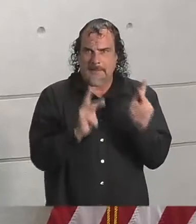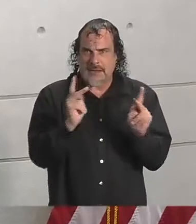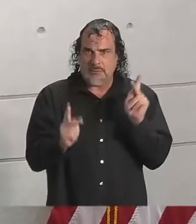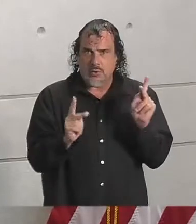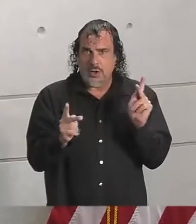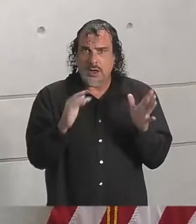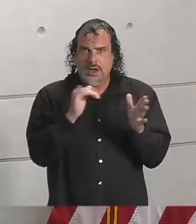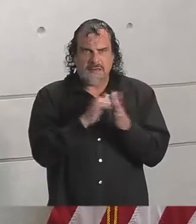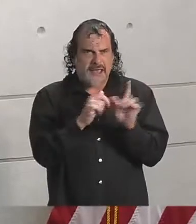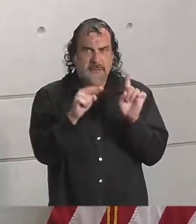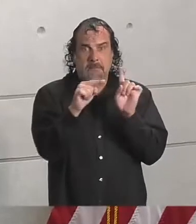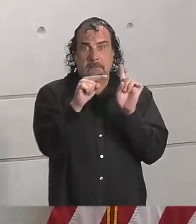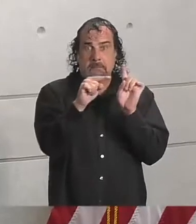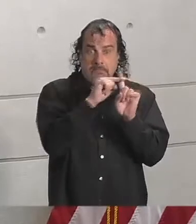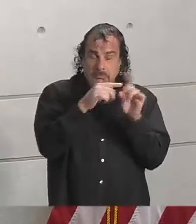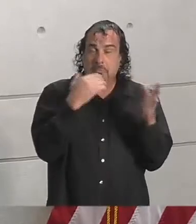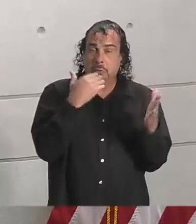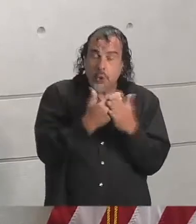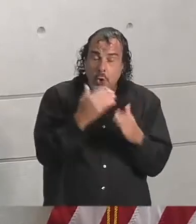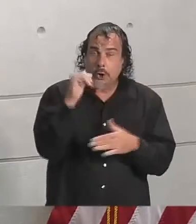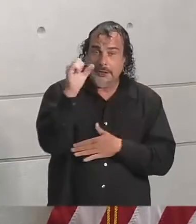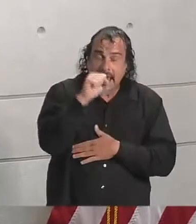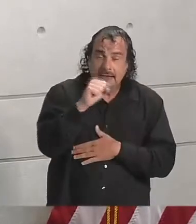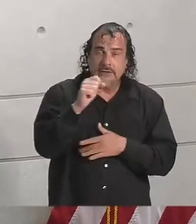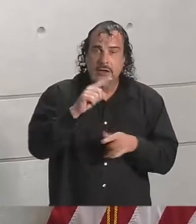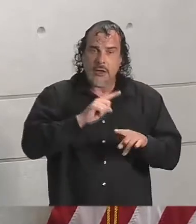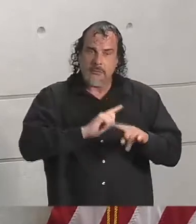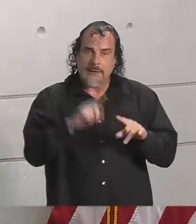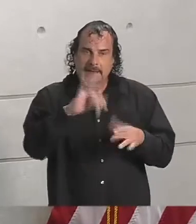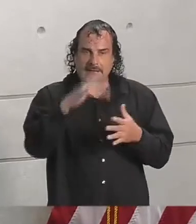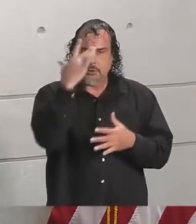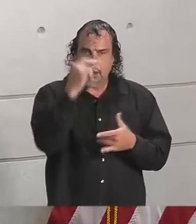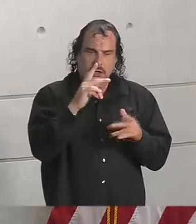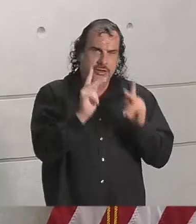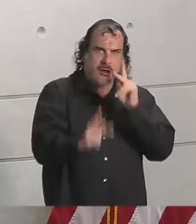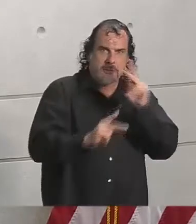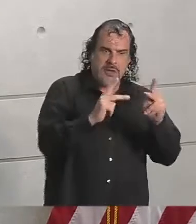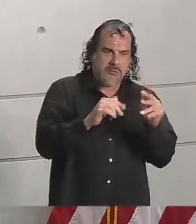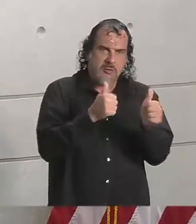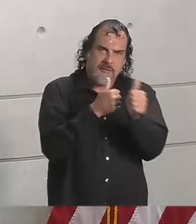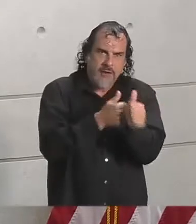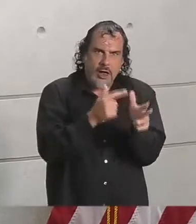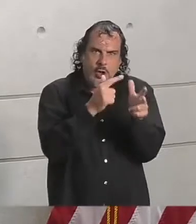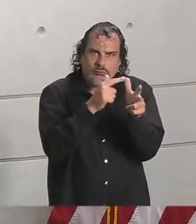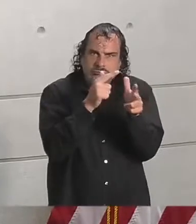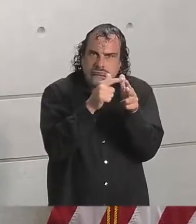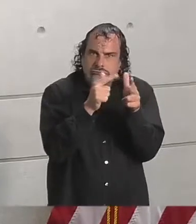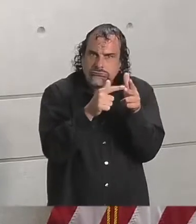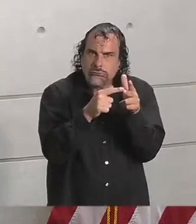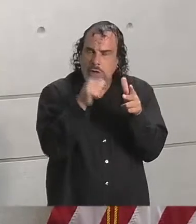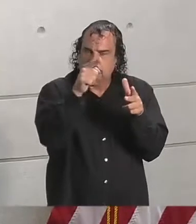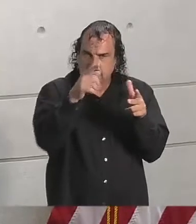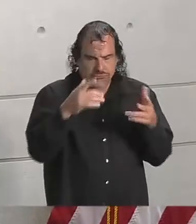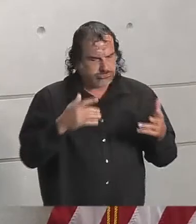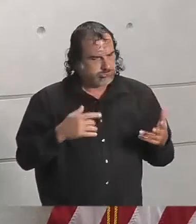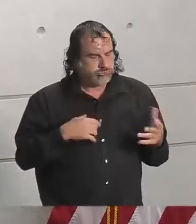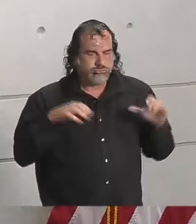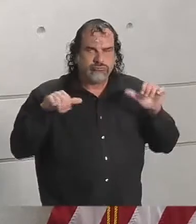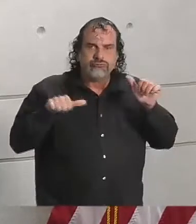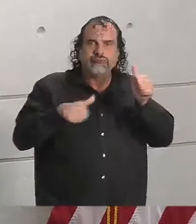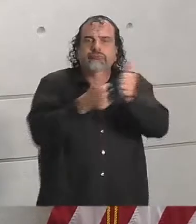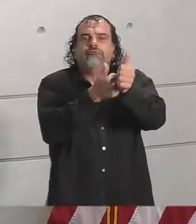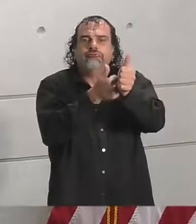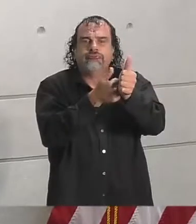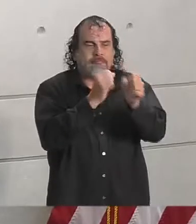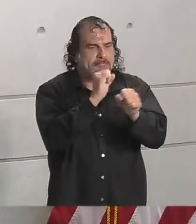development, but that is because of the efforts of the people of this state. You have stepped up, and you have made